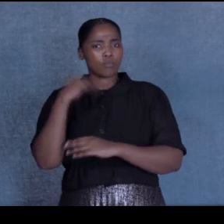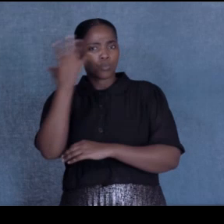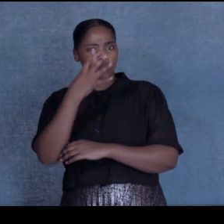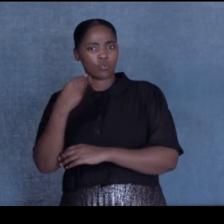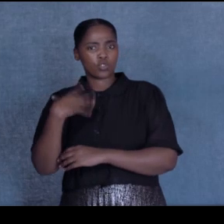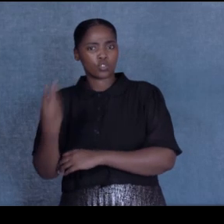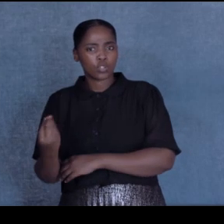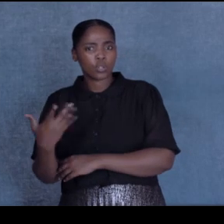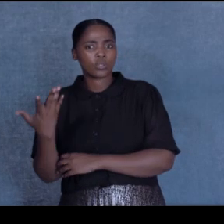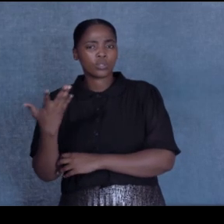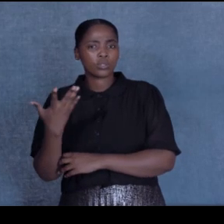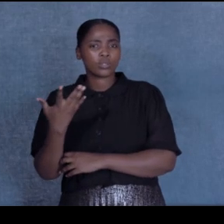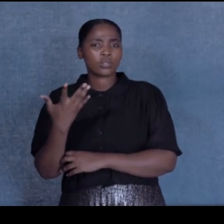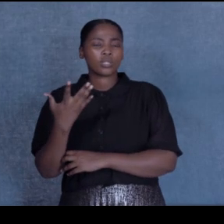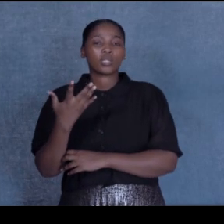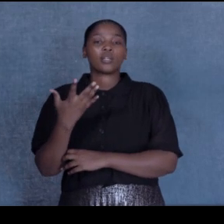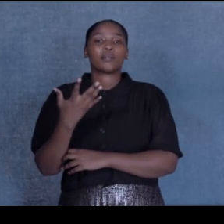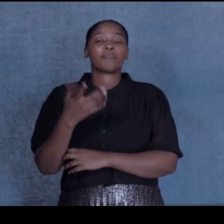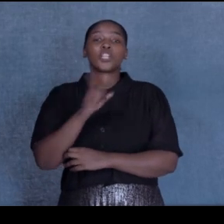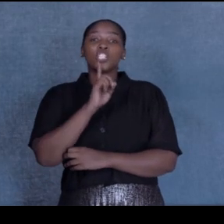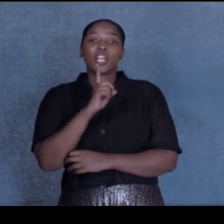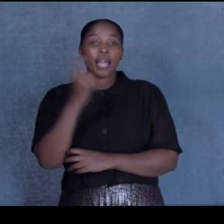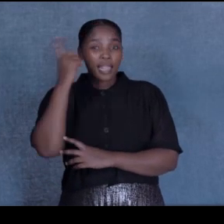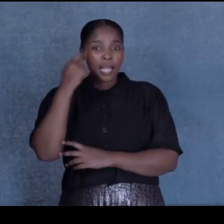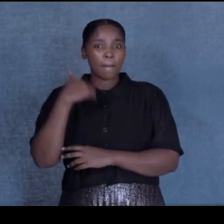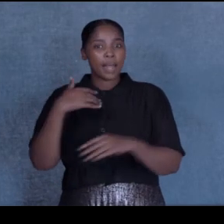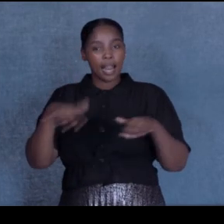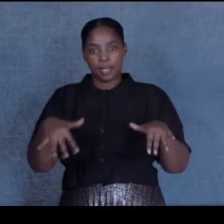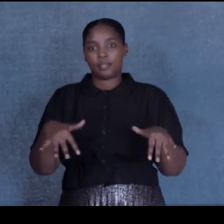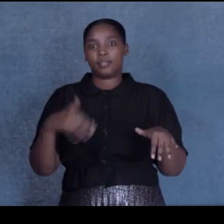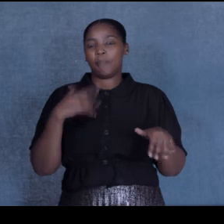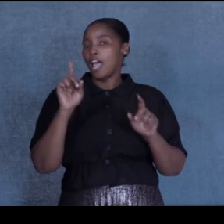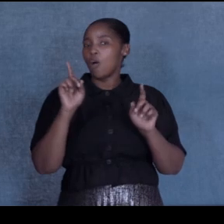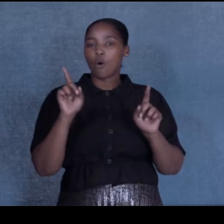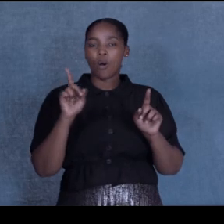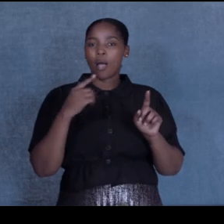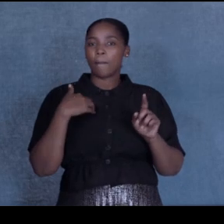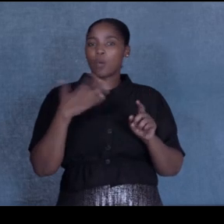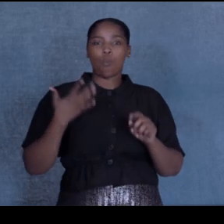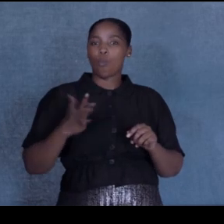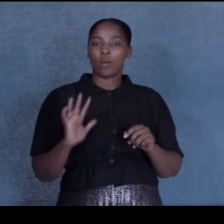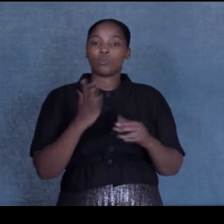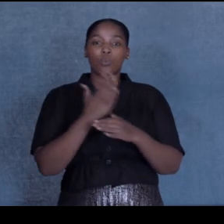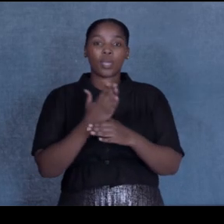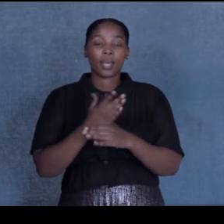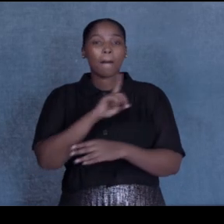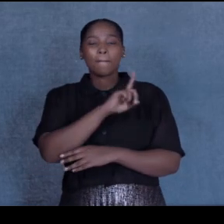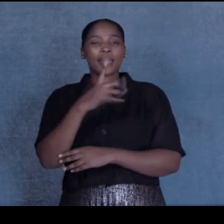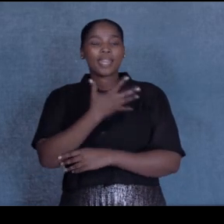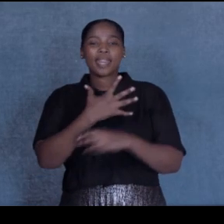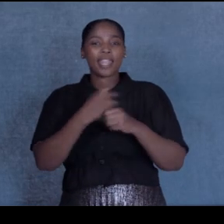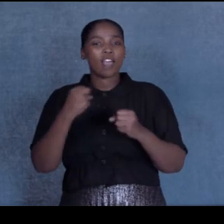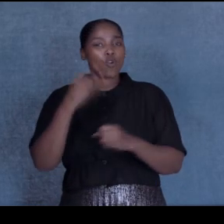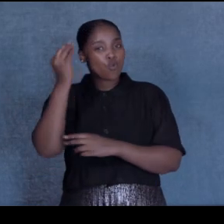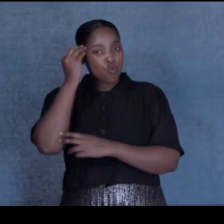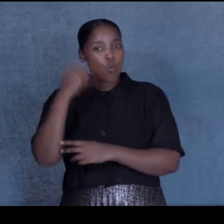Teachers thought that I'm lazy and I didn't want to work. But they never knew the real me and the